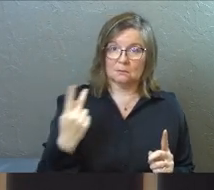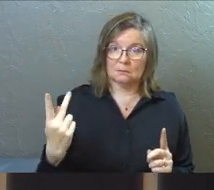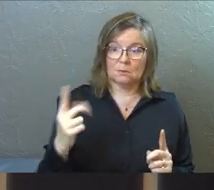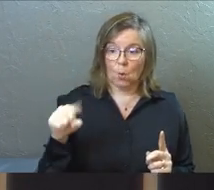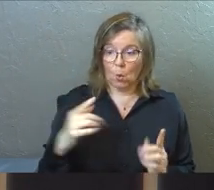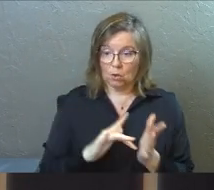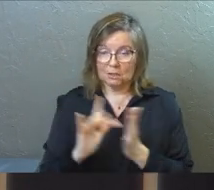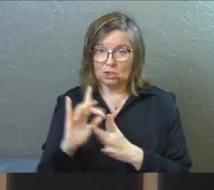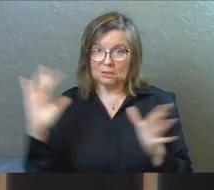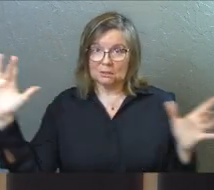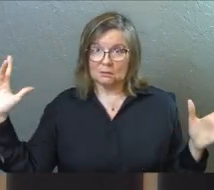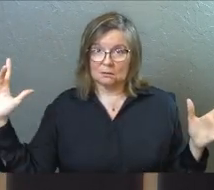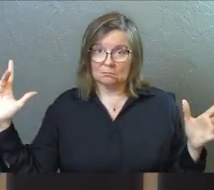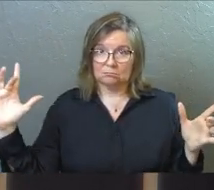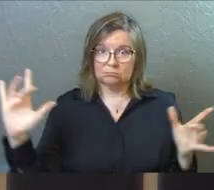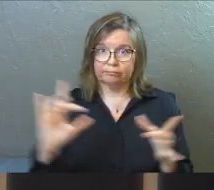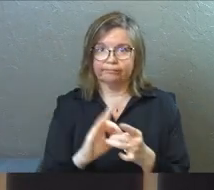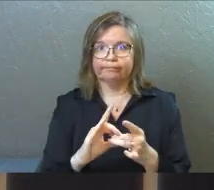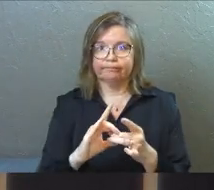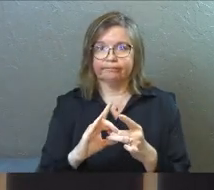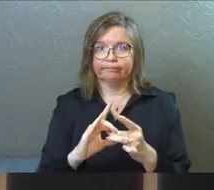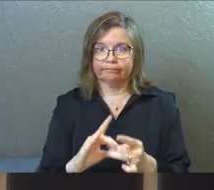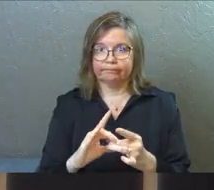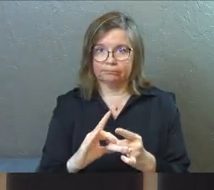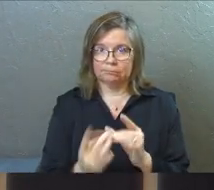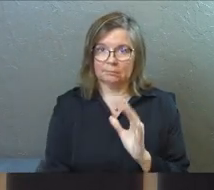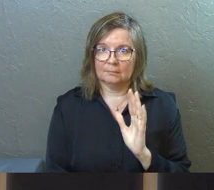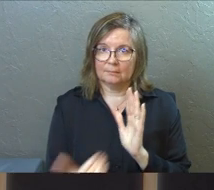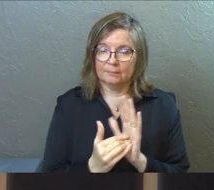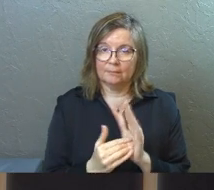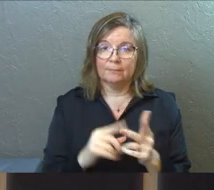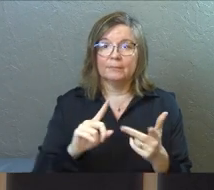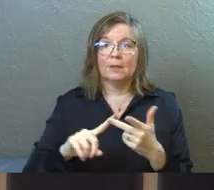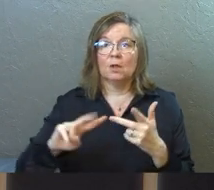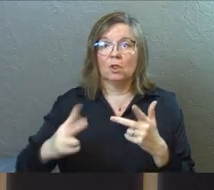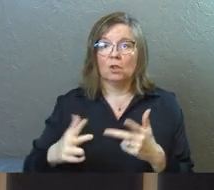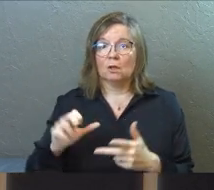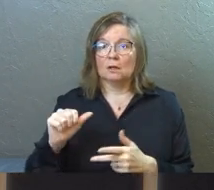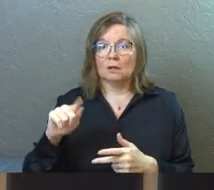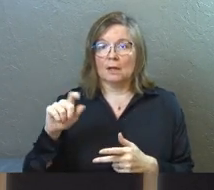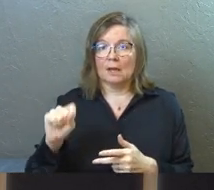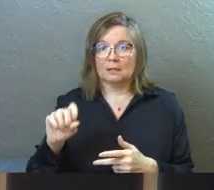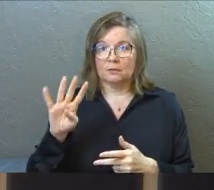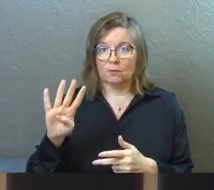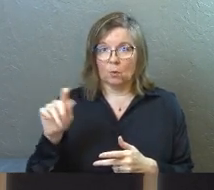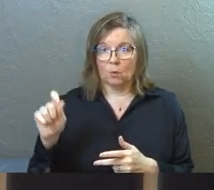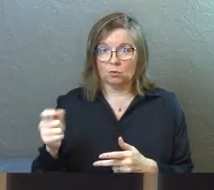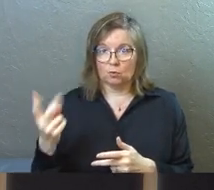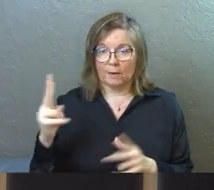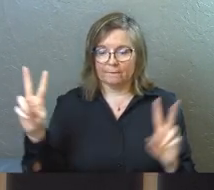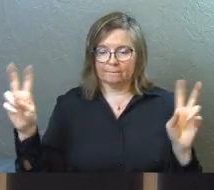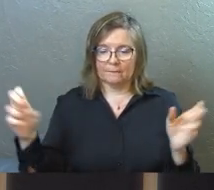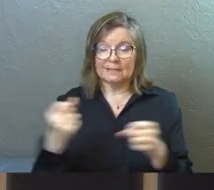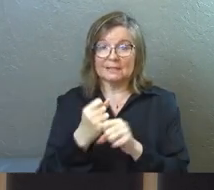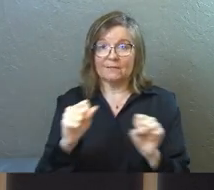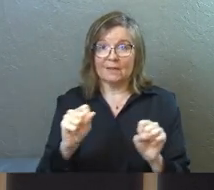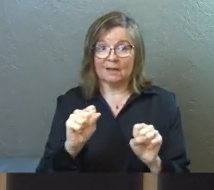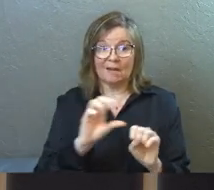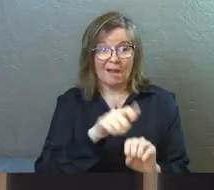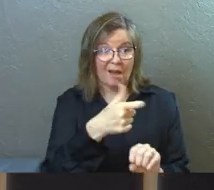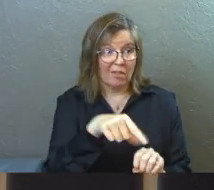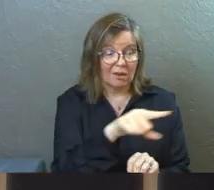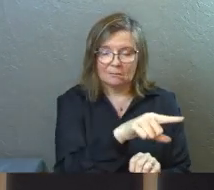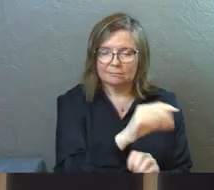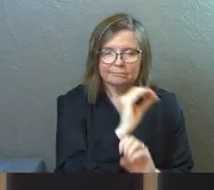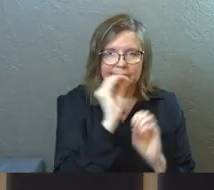And only Jesus can put it back together again. Third, Acts 4, 12. There is salvation in no one else. These are